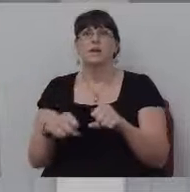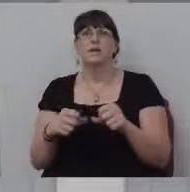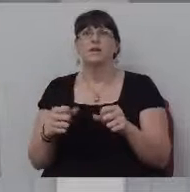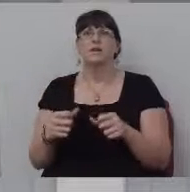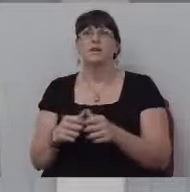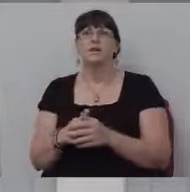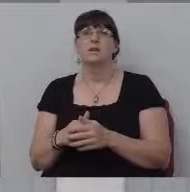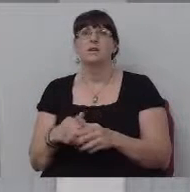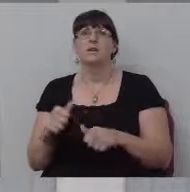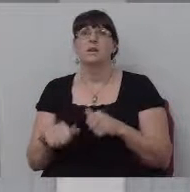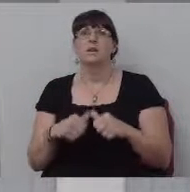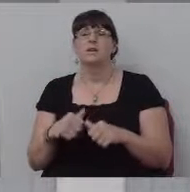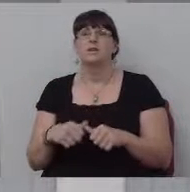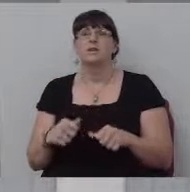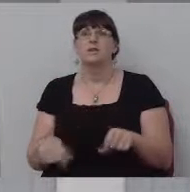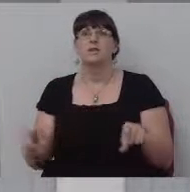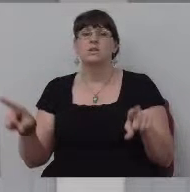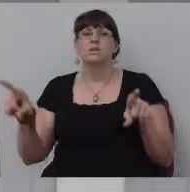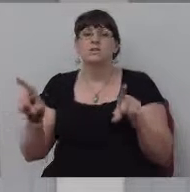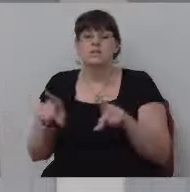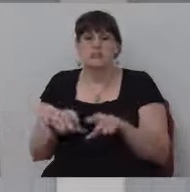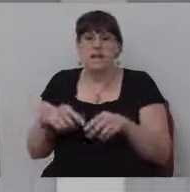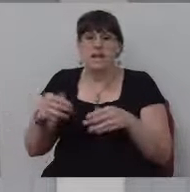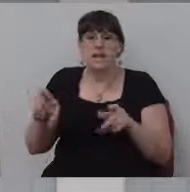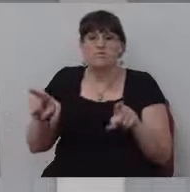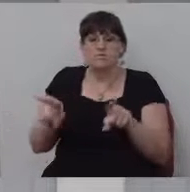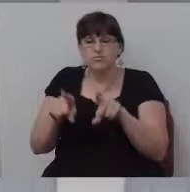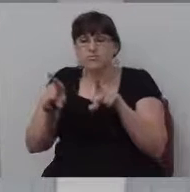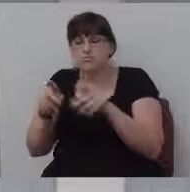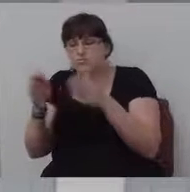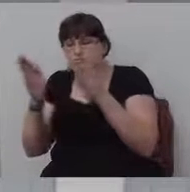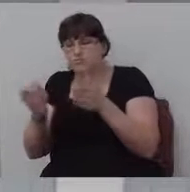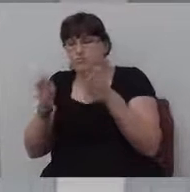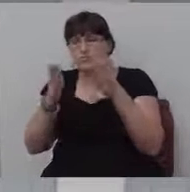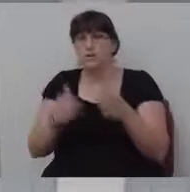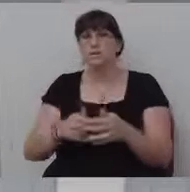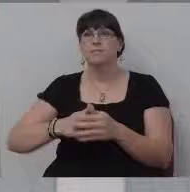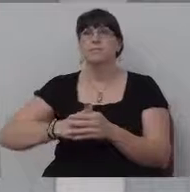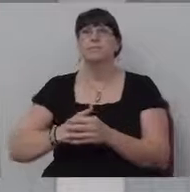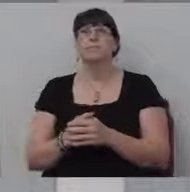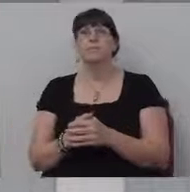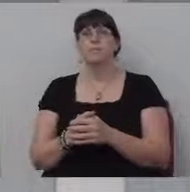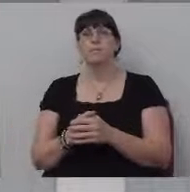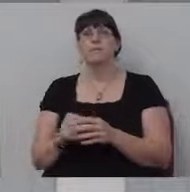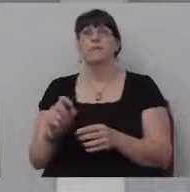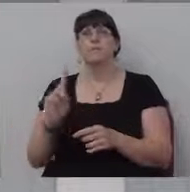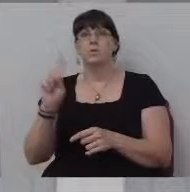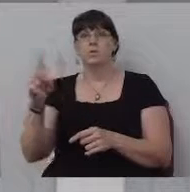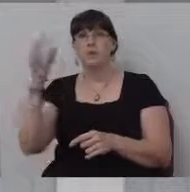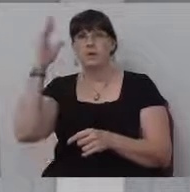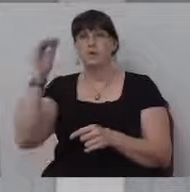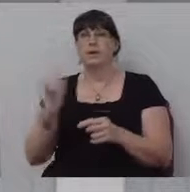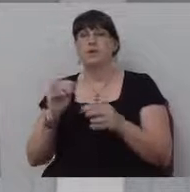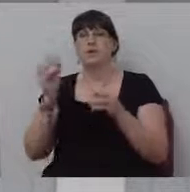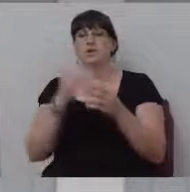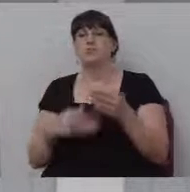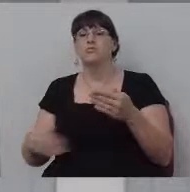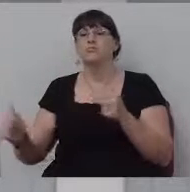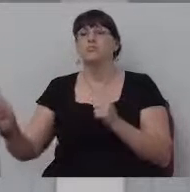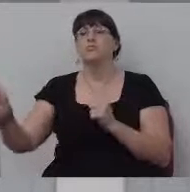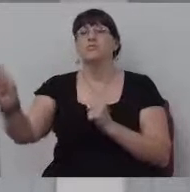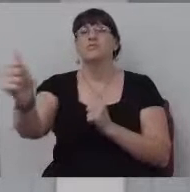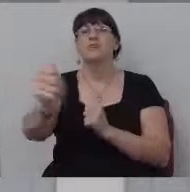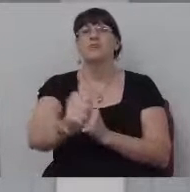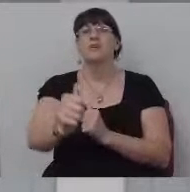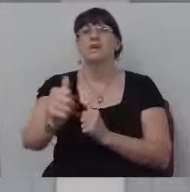enough and you don't, um, stay right together talking the whole time, different guys ride at different speeds and so forth. And so, uh, one of the guys got significantly ahead